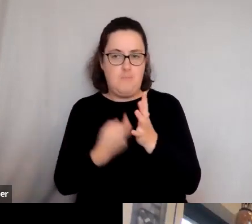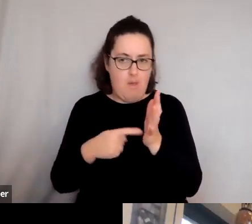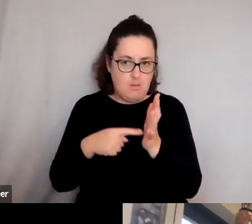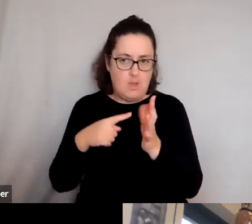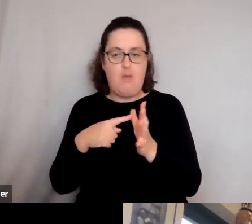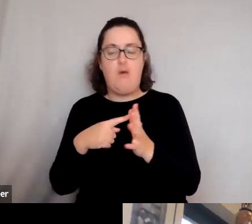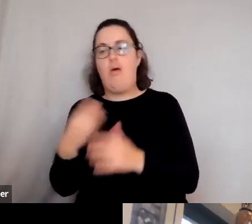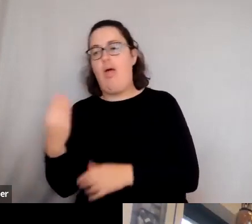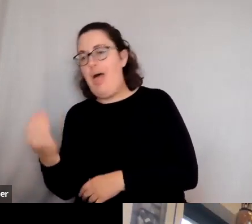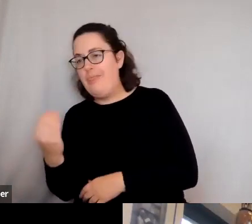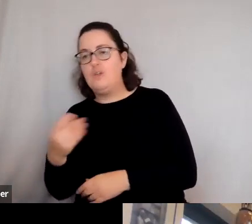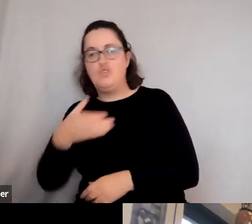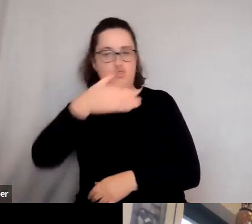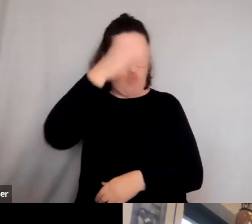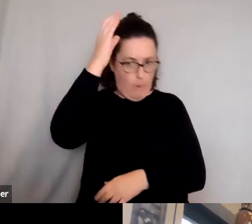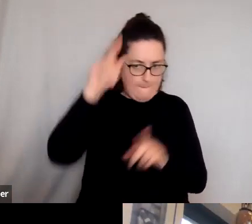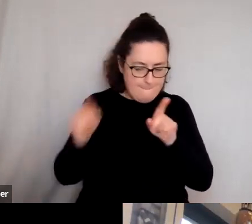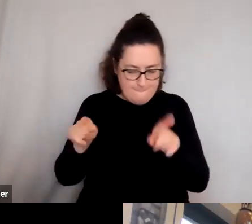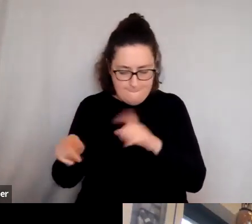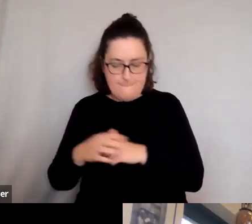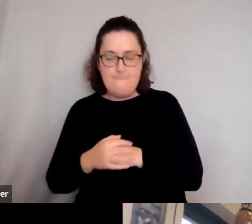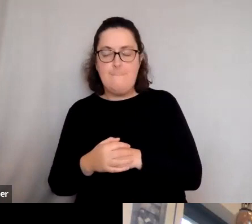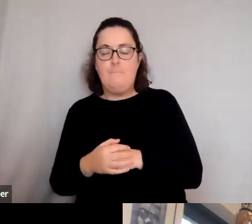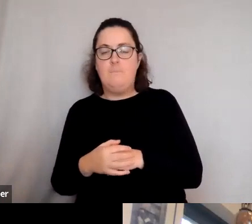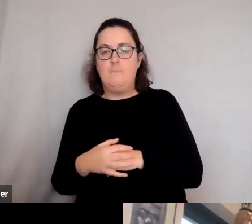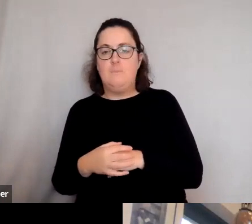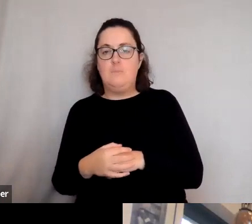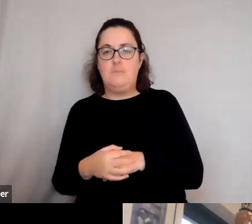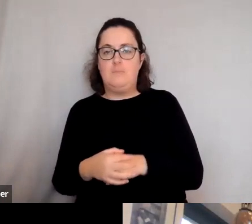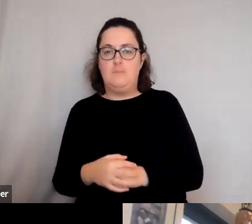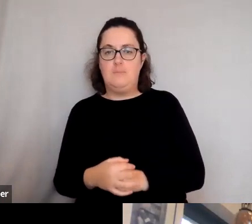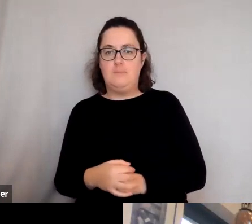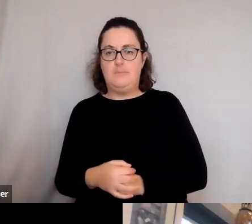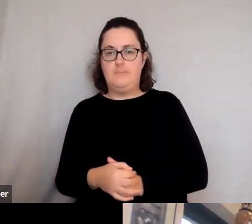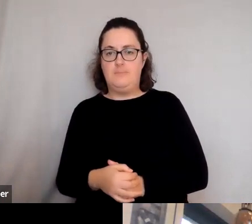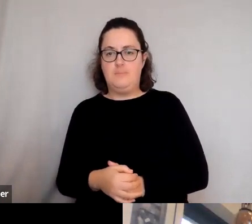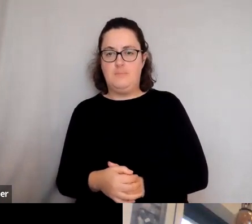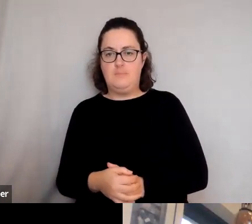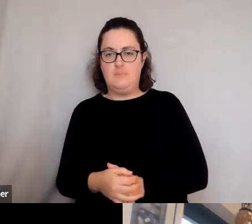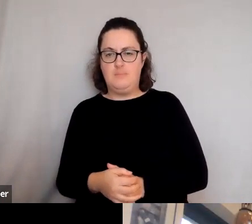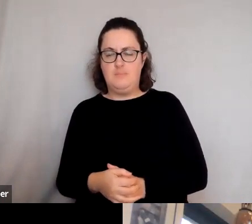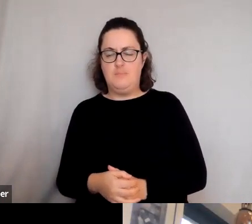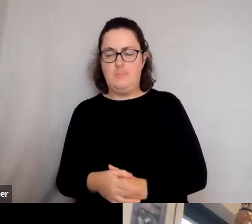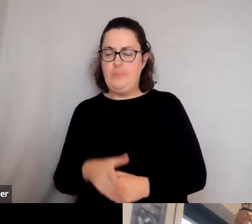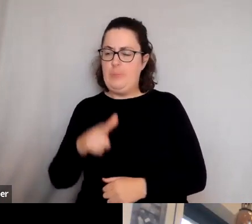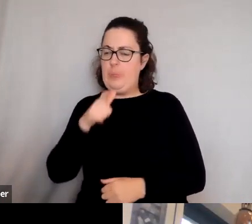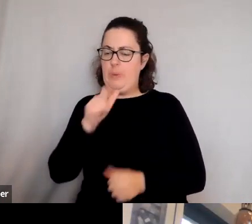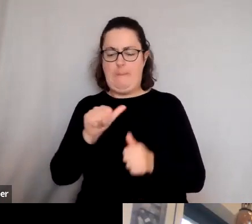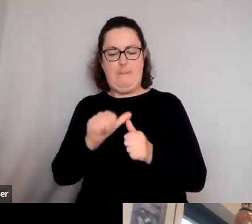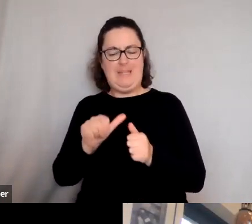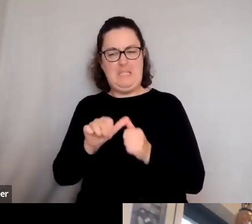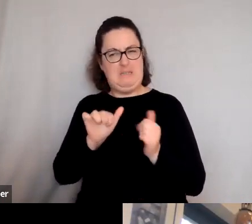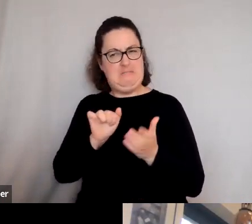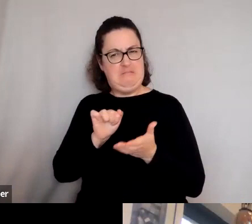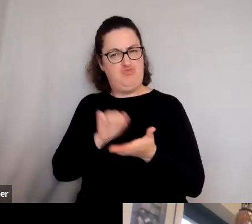is the, is the one that you think is, is, is, is is probably not the right word. But,